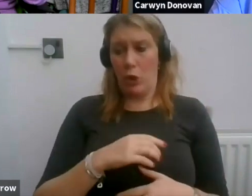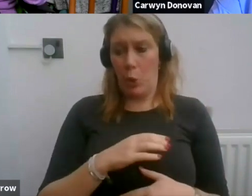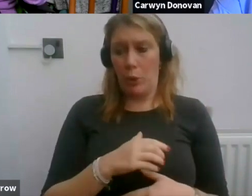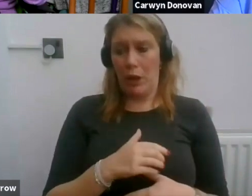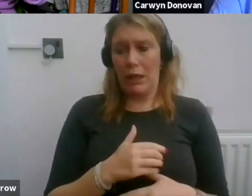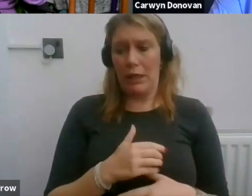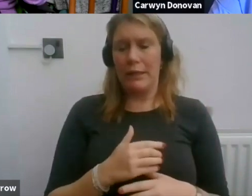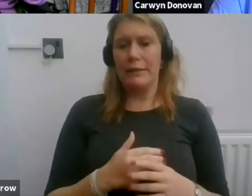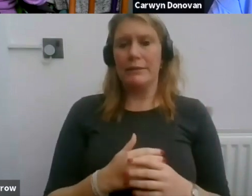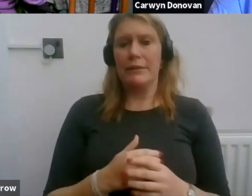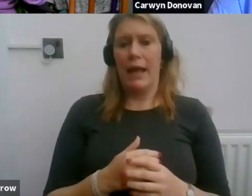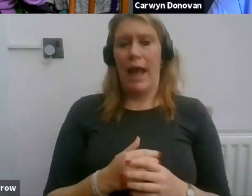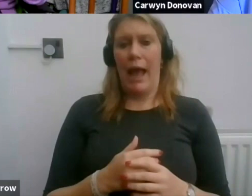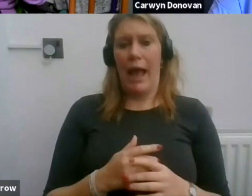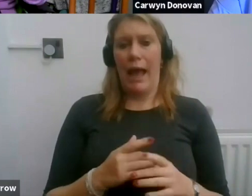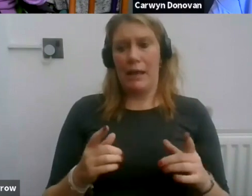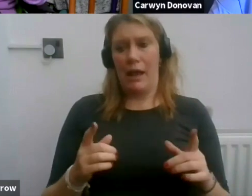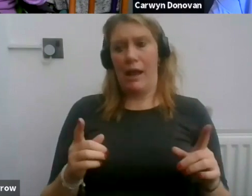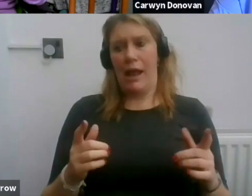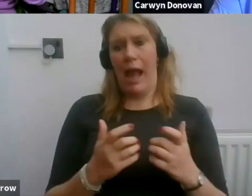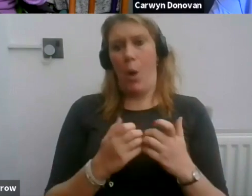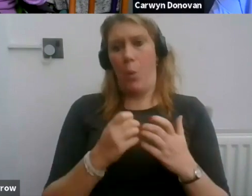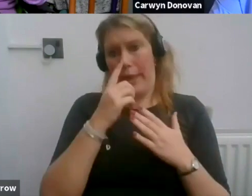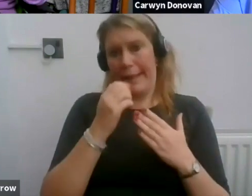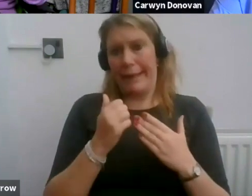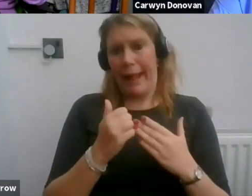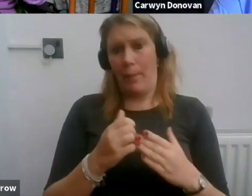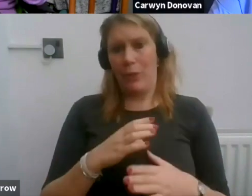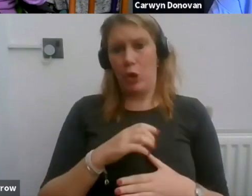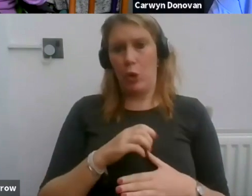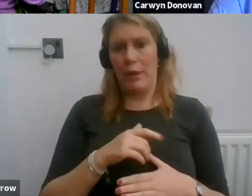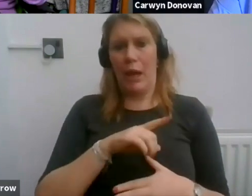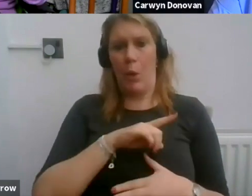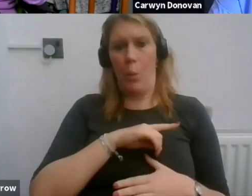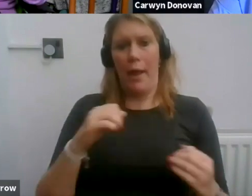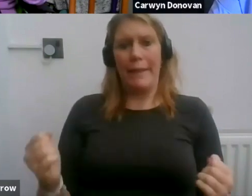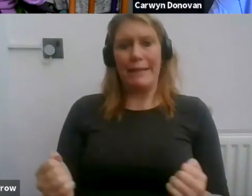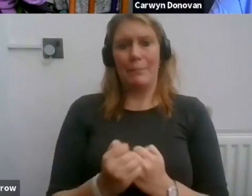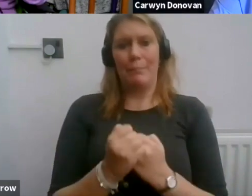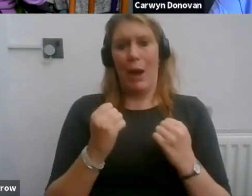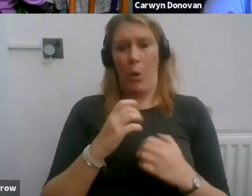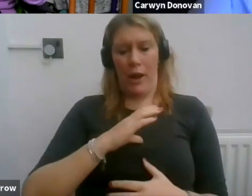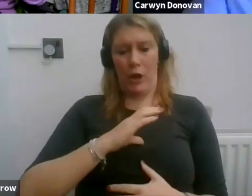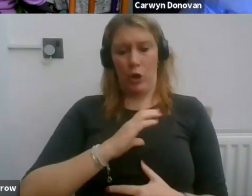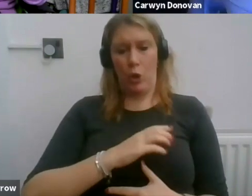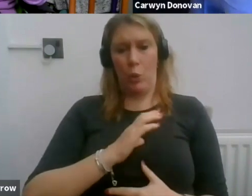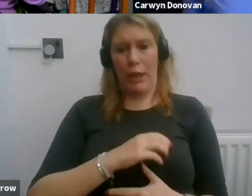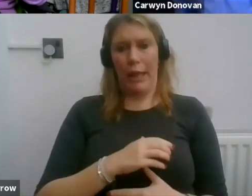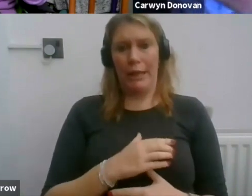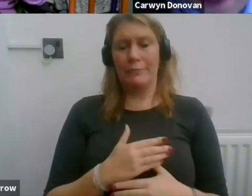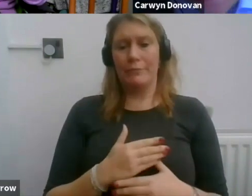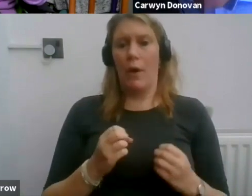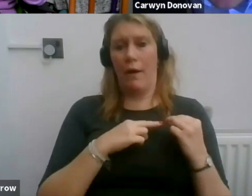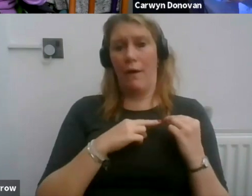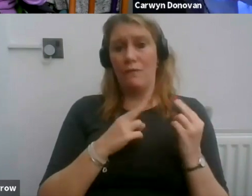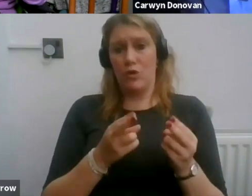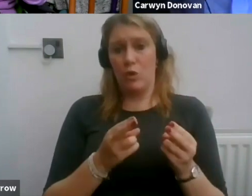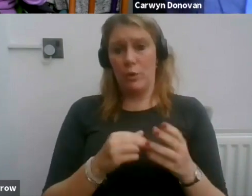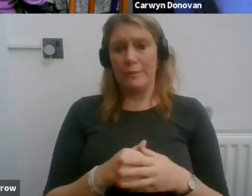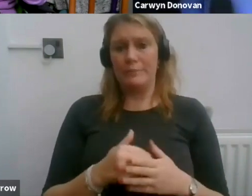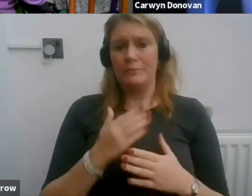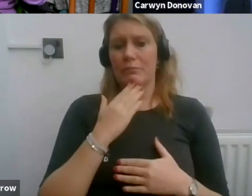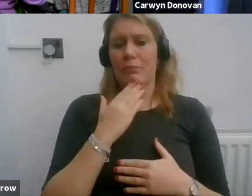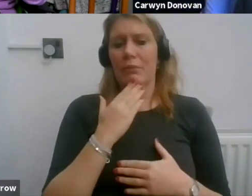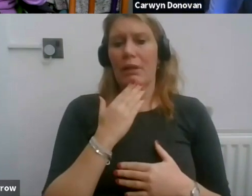can do for the union and why there is power in the union. Over to you. Thank you, Jude.